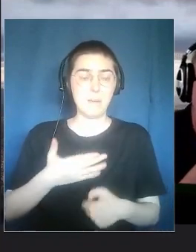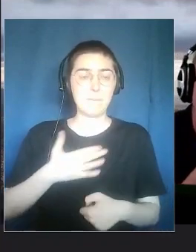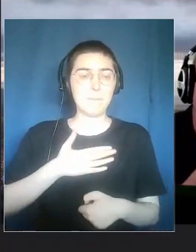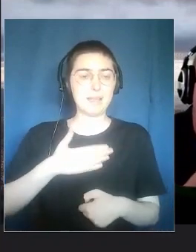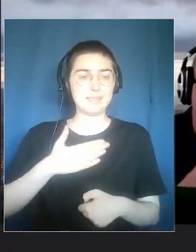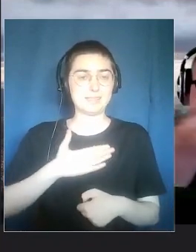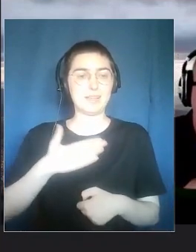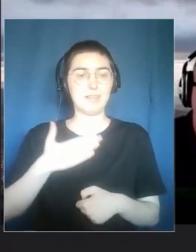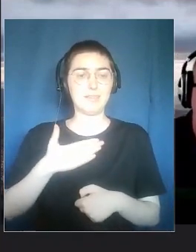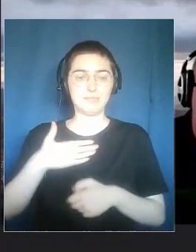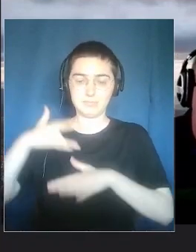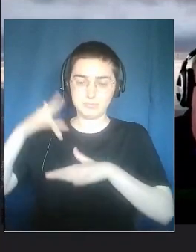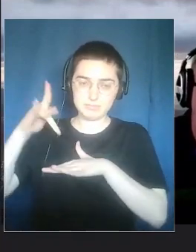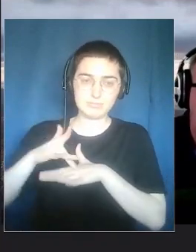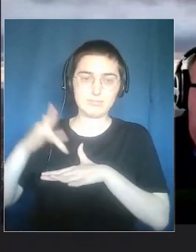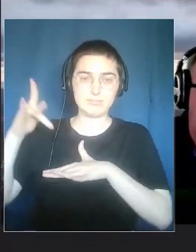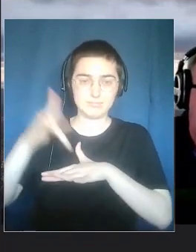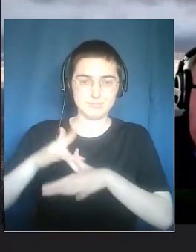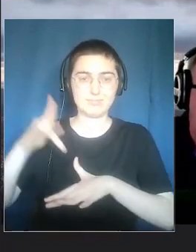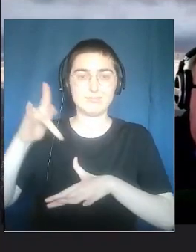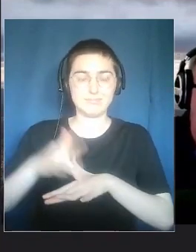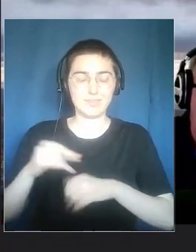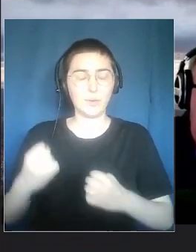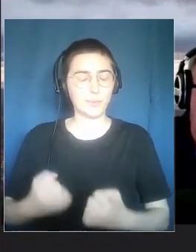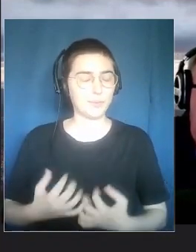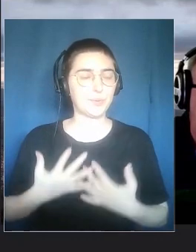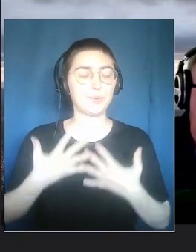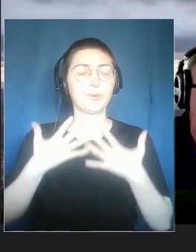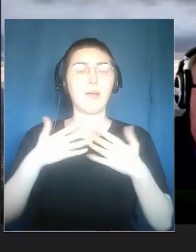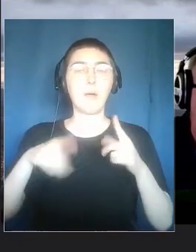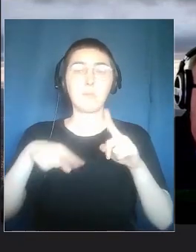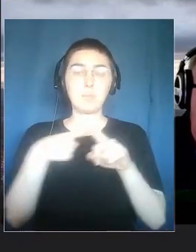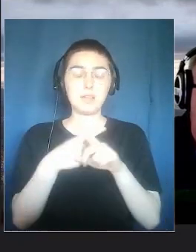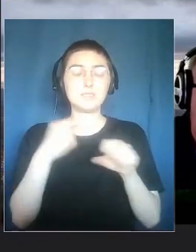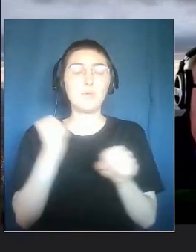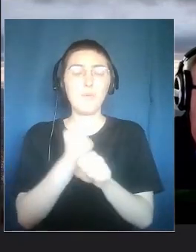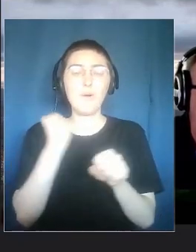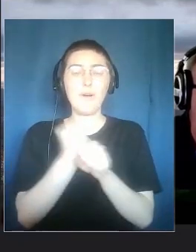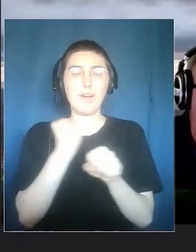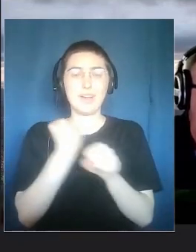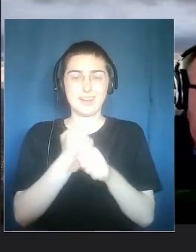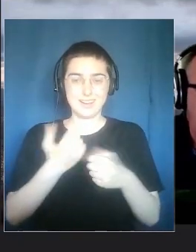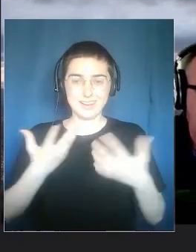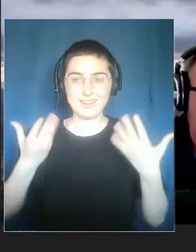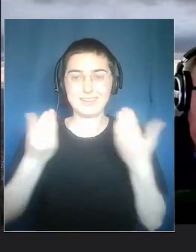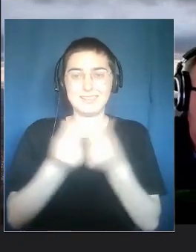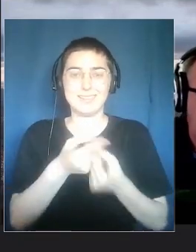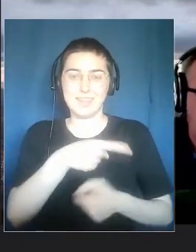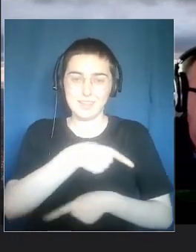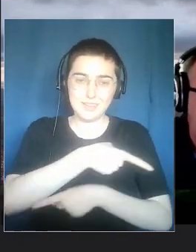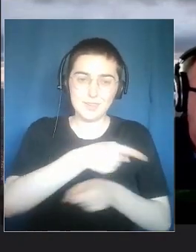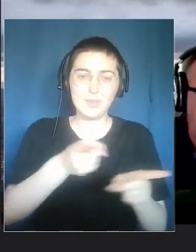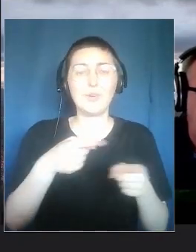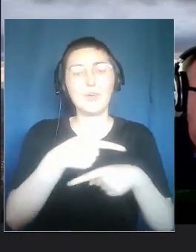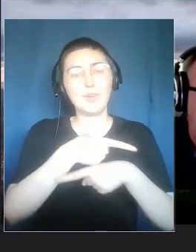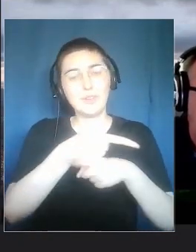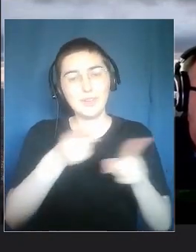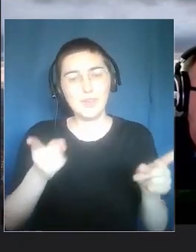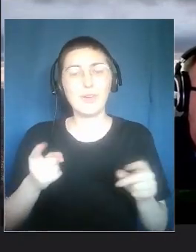experienced Silent Place myself, oftentimes. And I also planned a few with them.